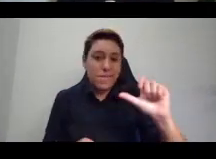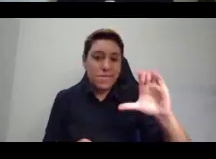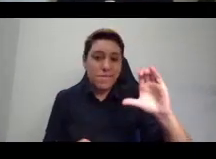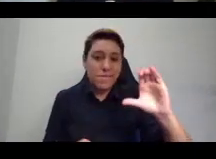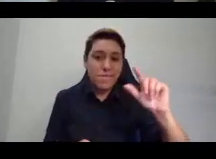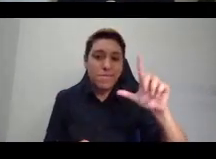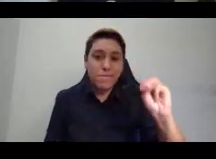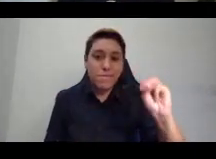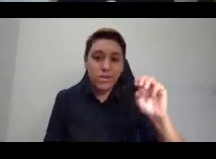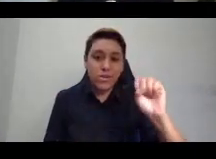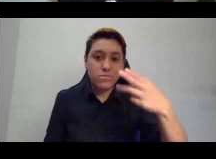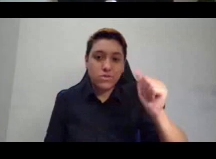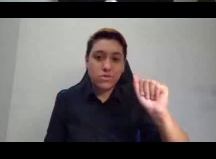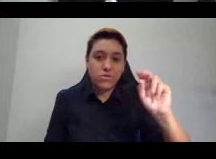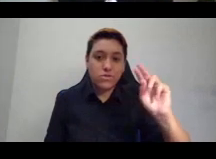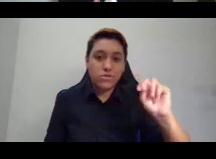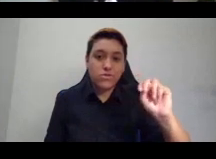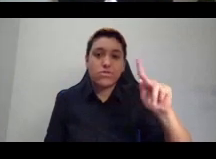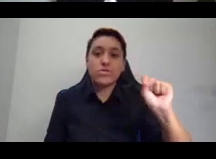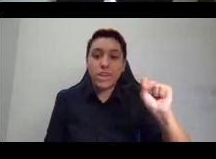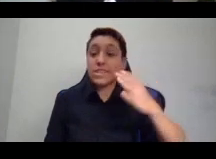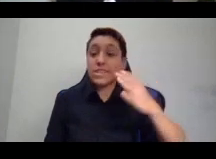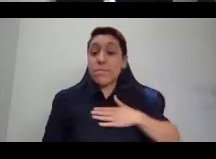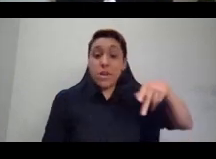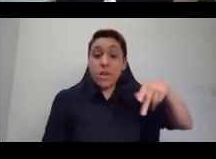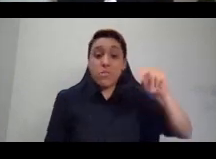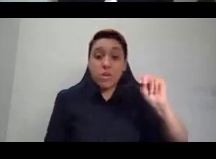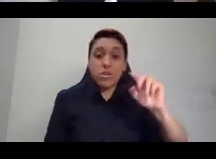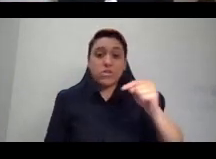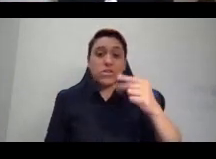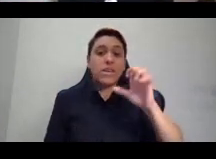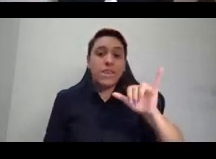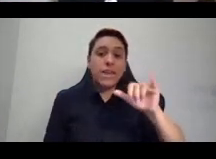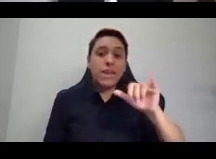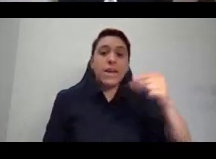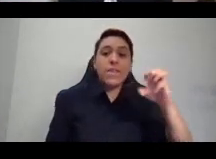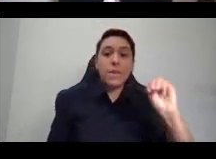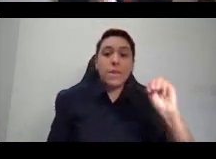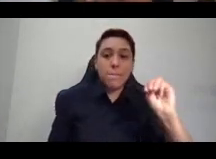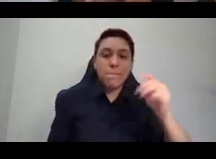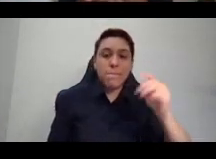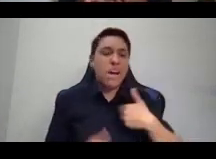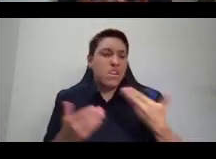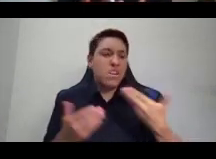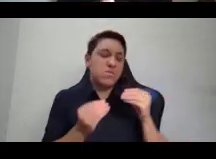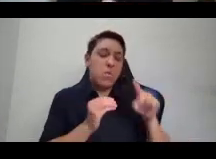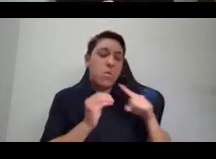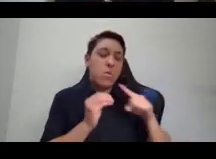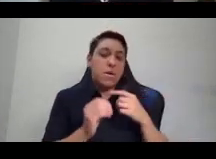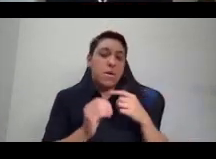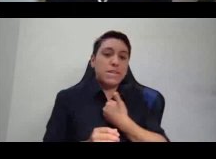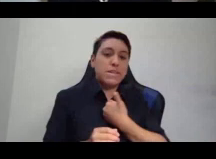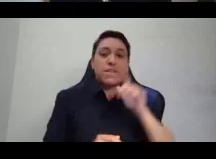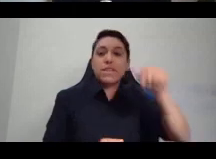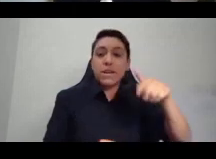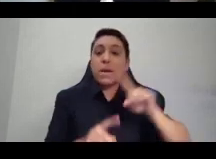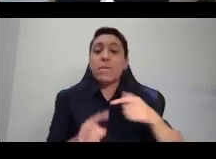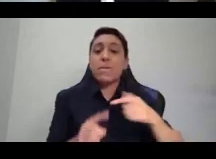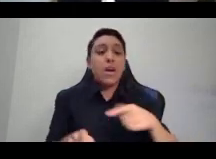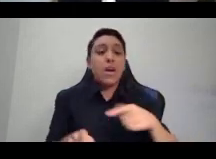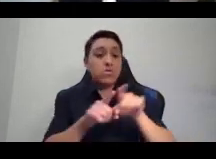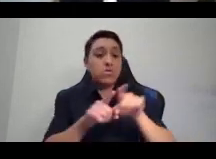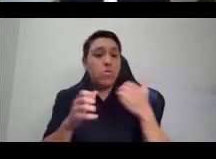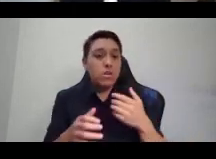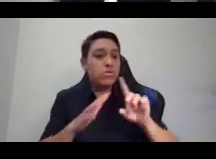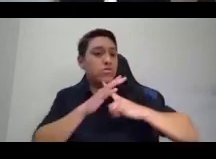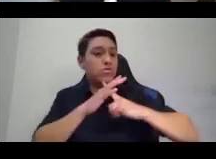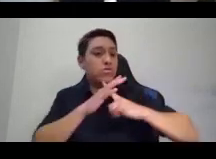they, them pronouns. I'll introduce myself a little bit more later. But first, I wanted to ground us with a land acknowledgement, and then